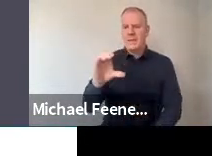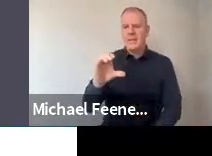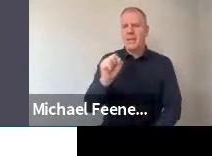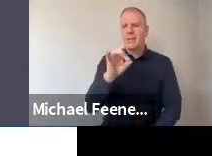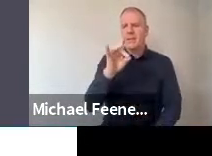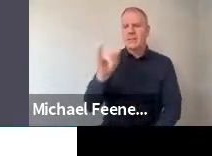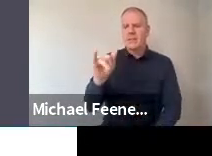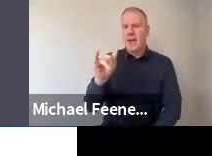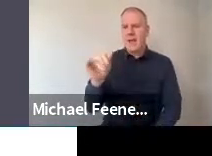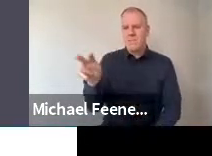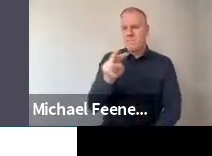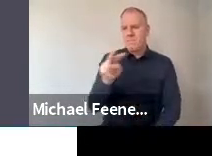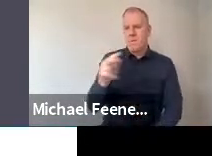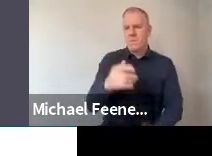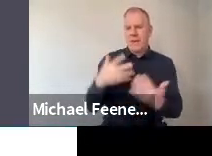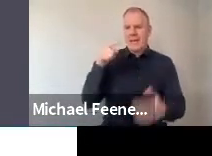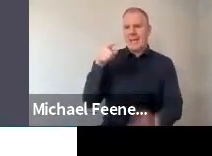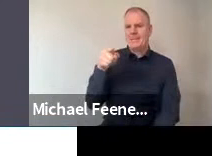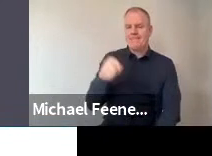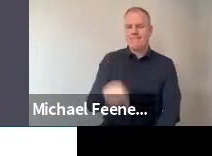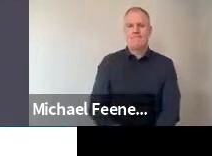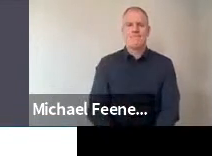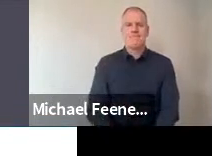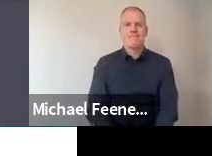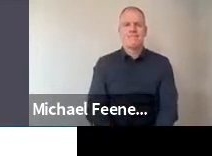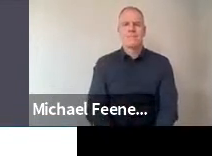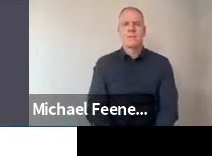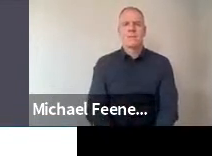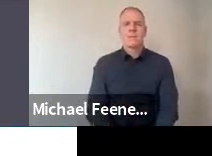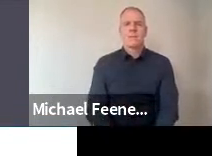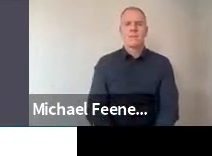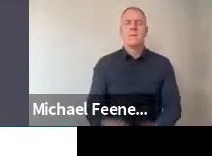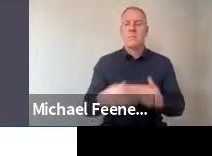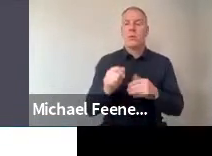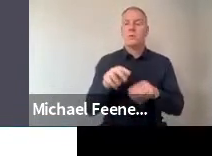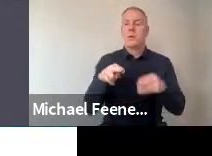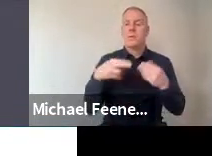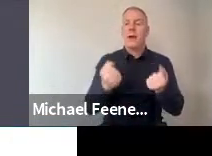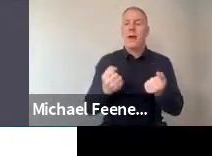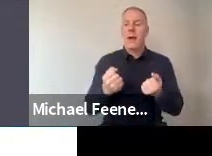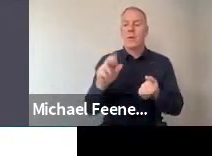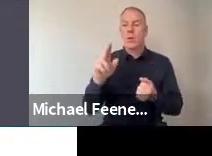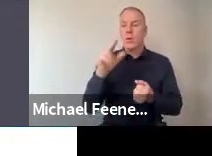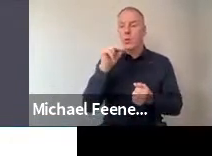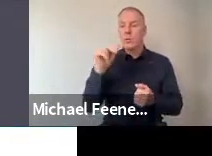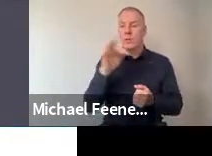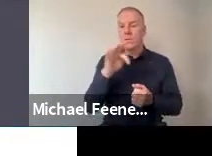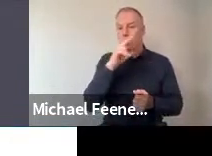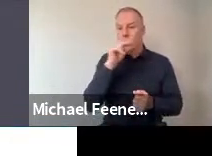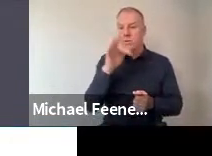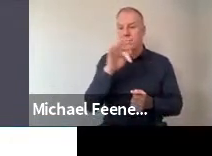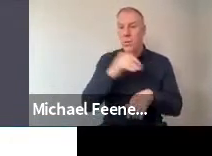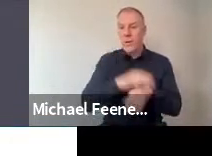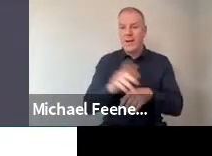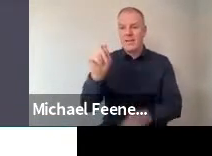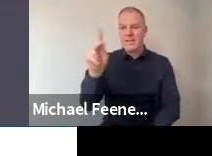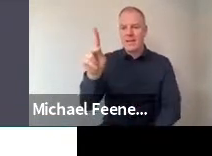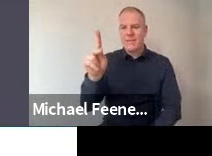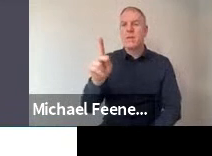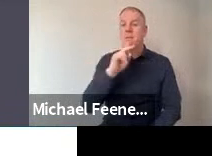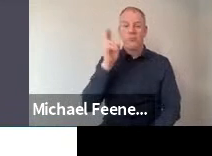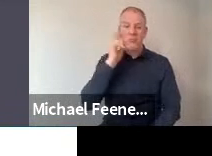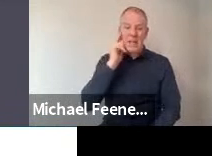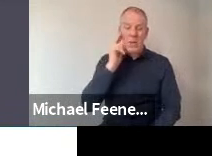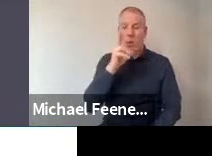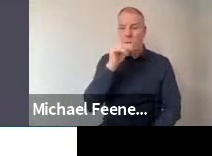News were the bigger ones. People tended to be getting their news from television, but also radio and news